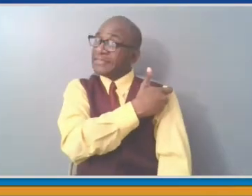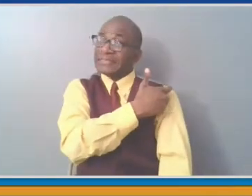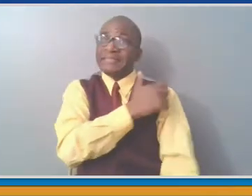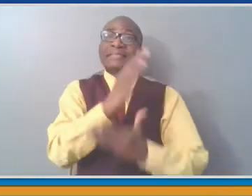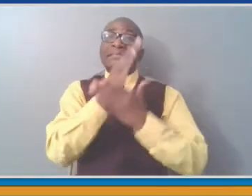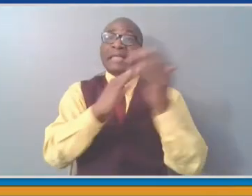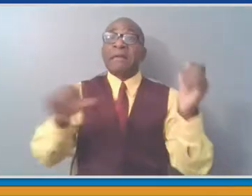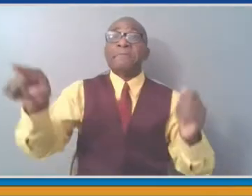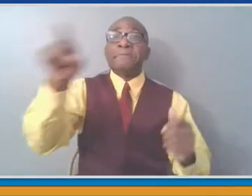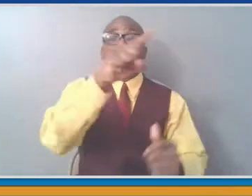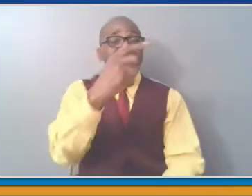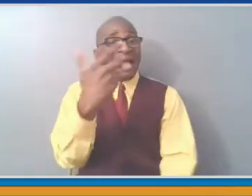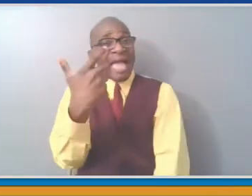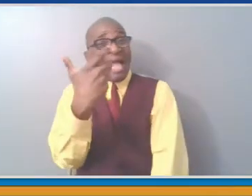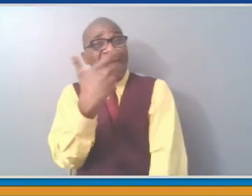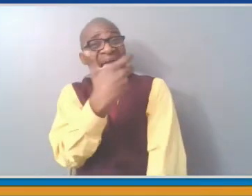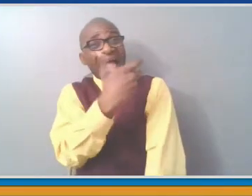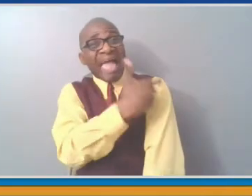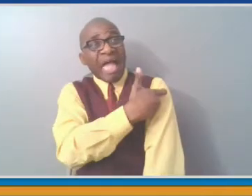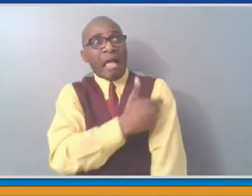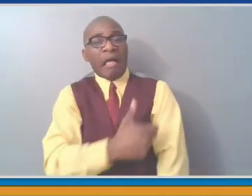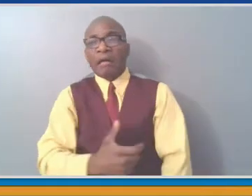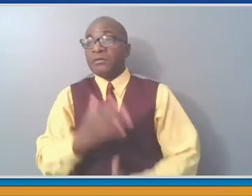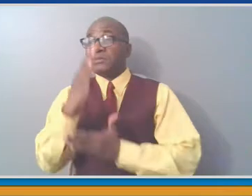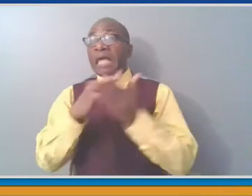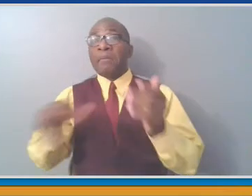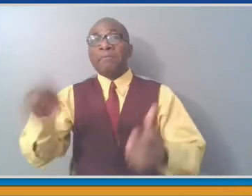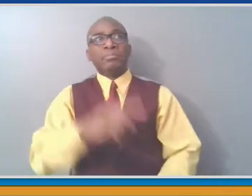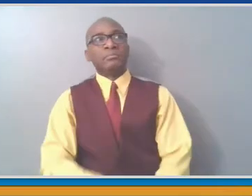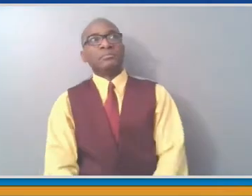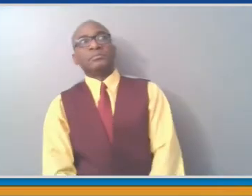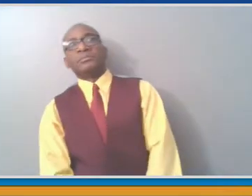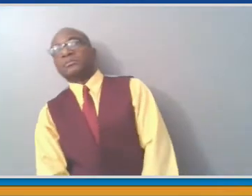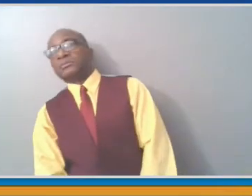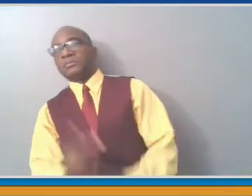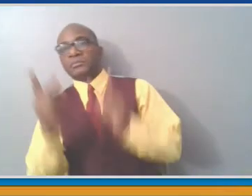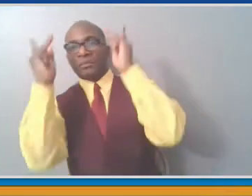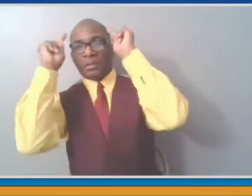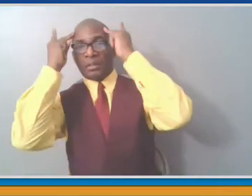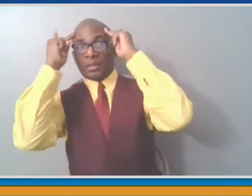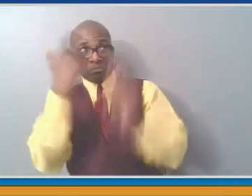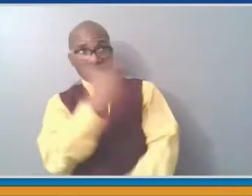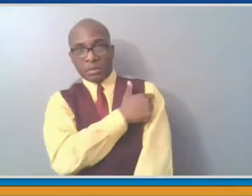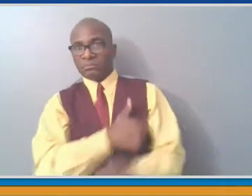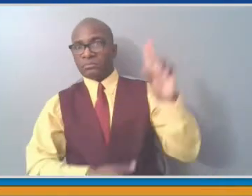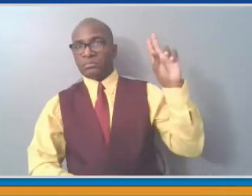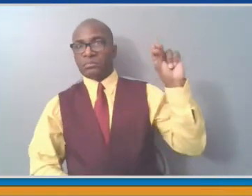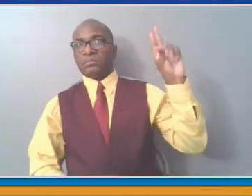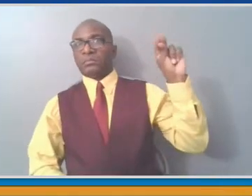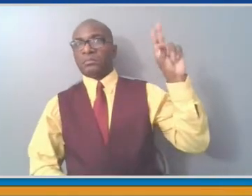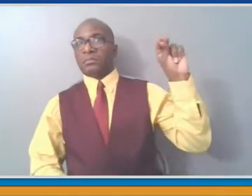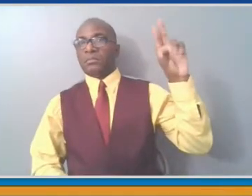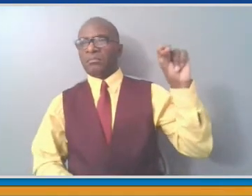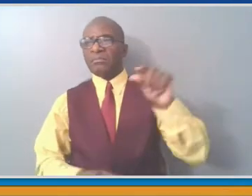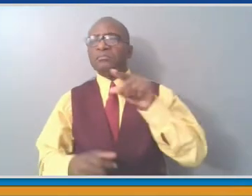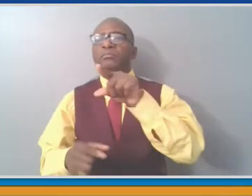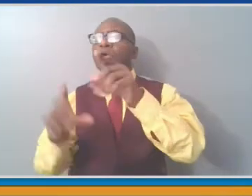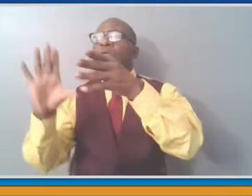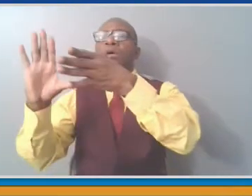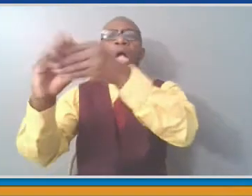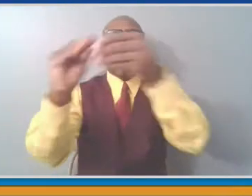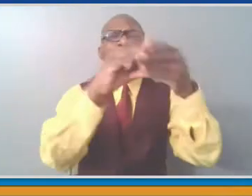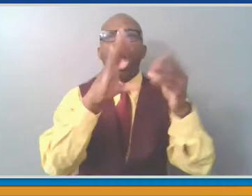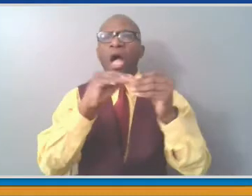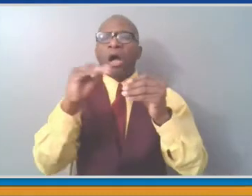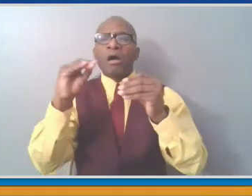of pronouncements from the government, skeptical of the pronouncements of particular government officials. We can debate why that